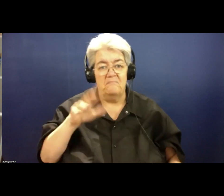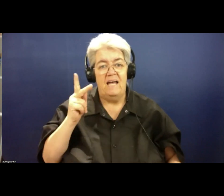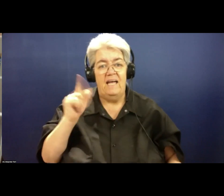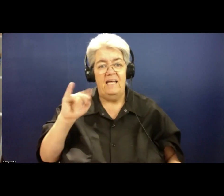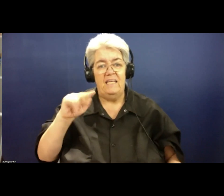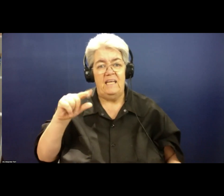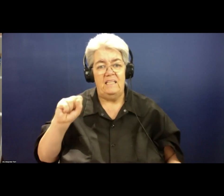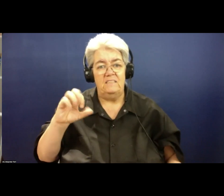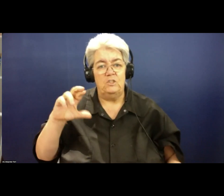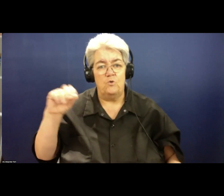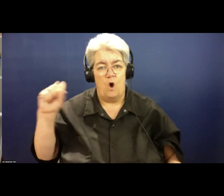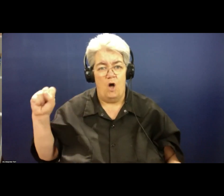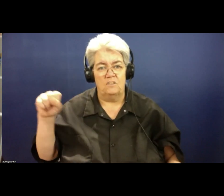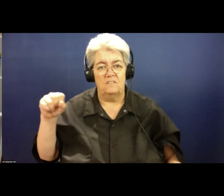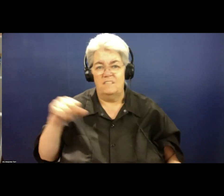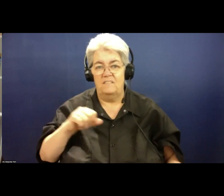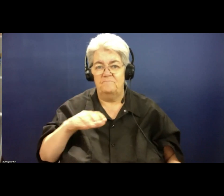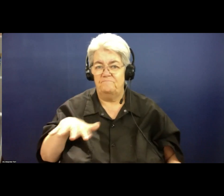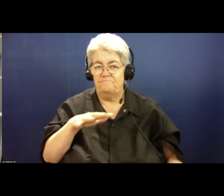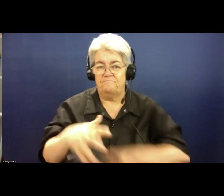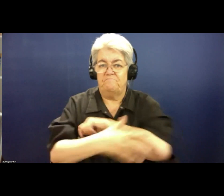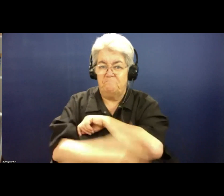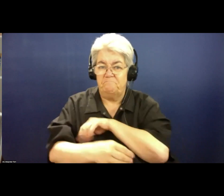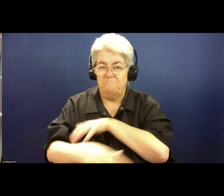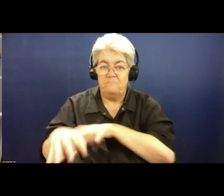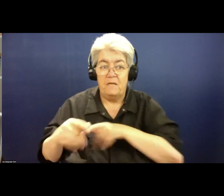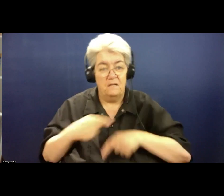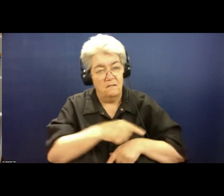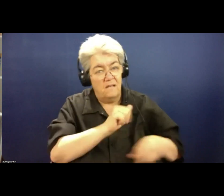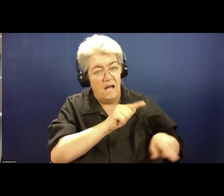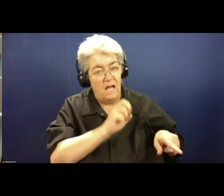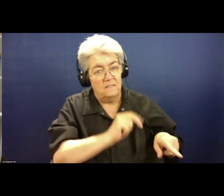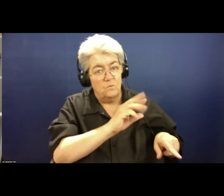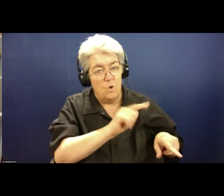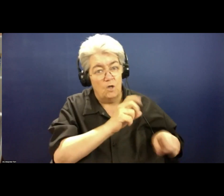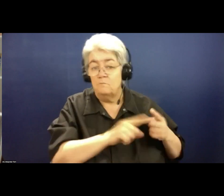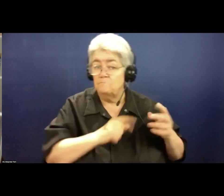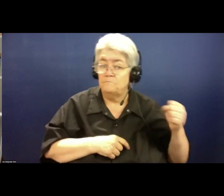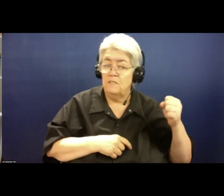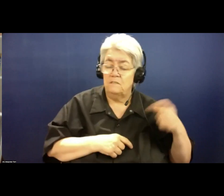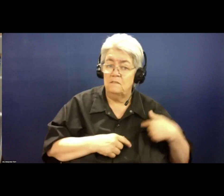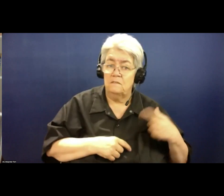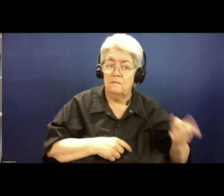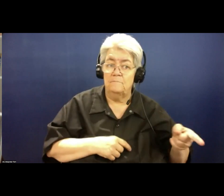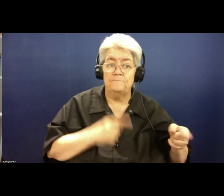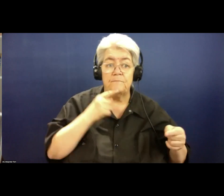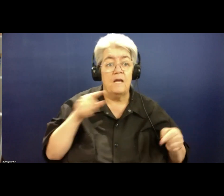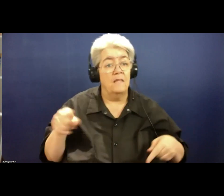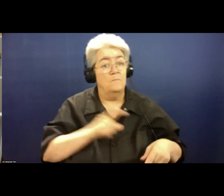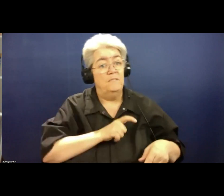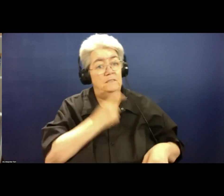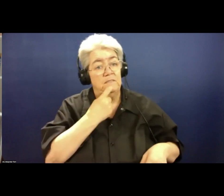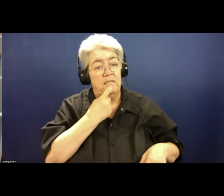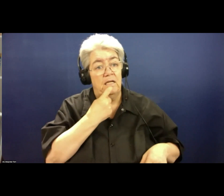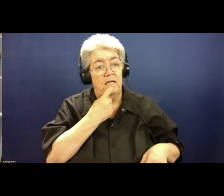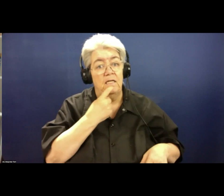And the police officer said, are you Alan Walker? And Alan Walker said, yes, I am. And the police officer